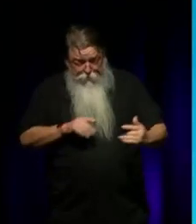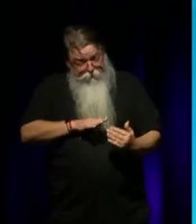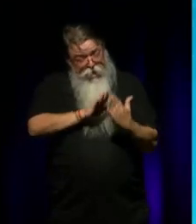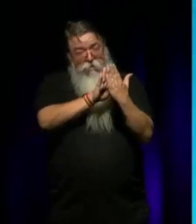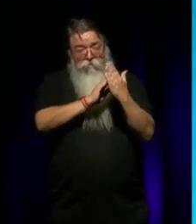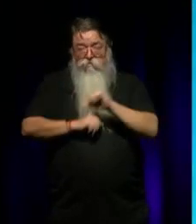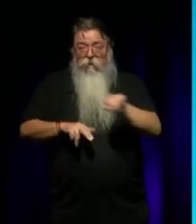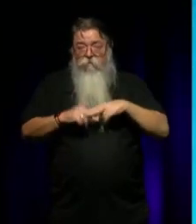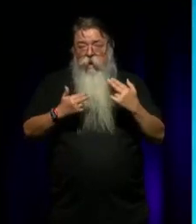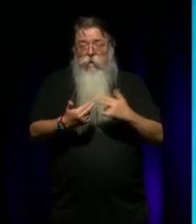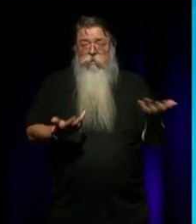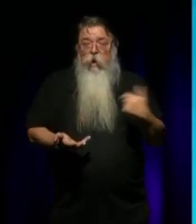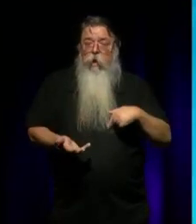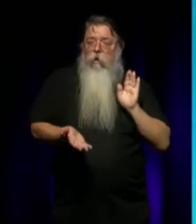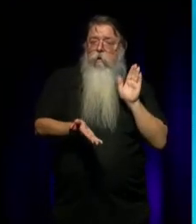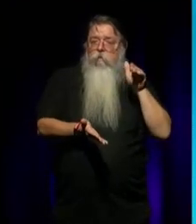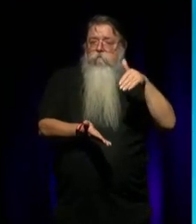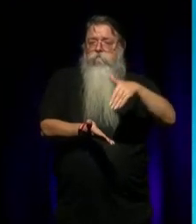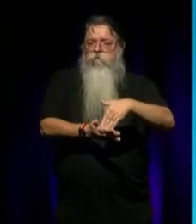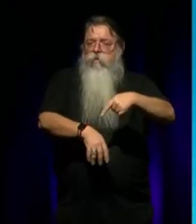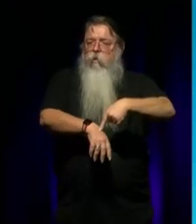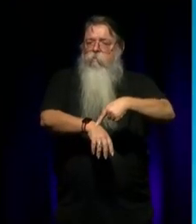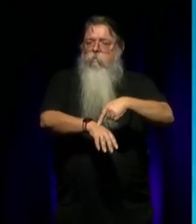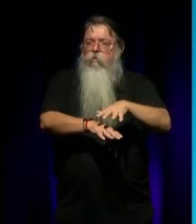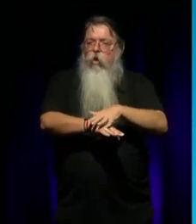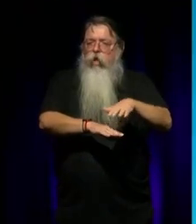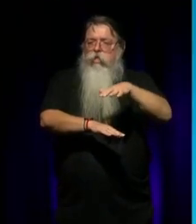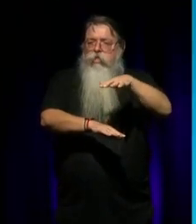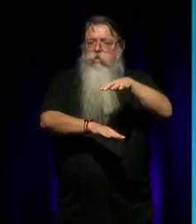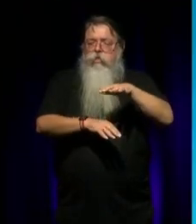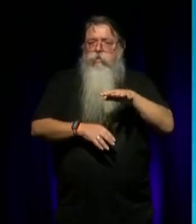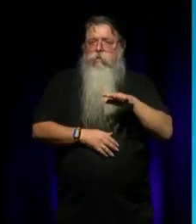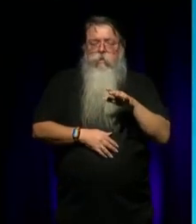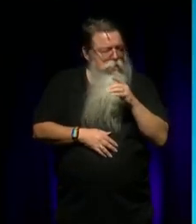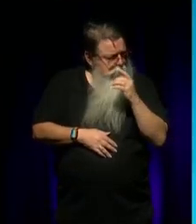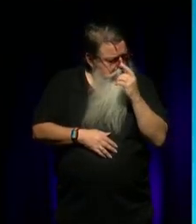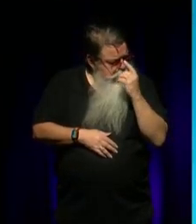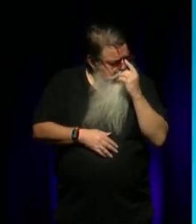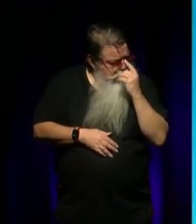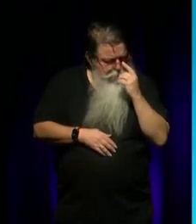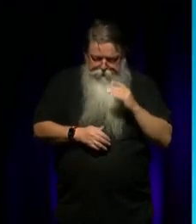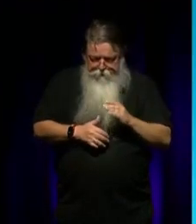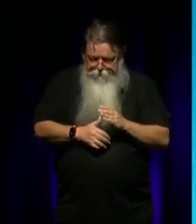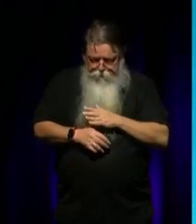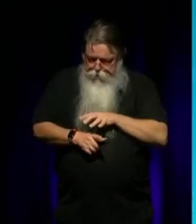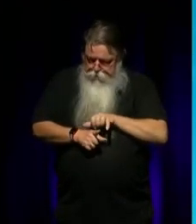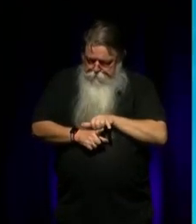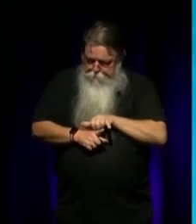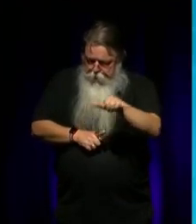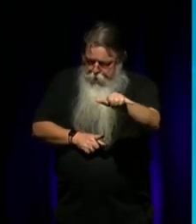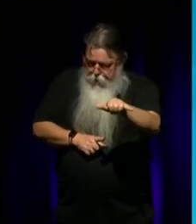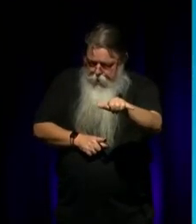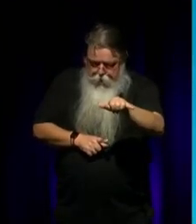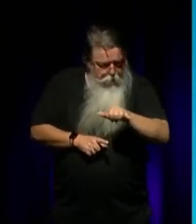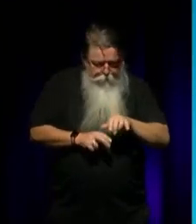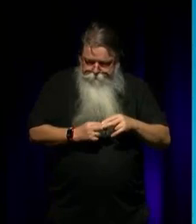So, by the time I got to college, I think I was trying to get the first plane out, because I thought, I'm going to go crazy. No, stay in this family. No,